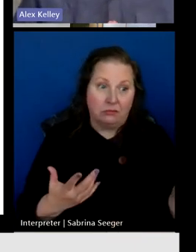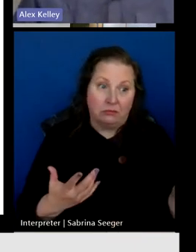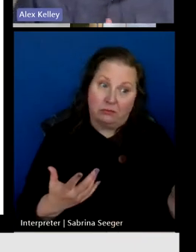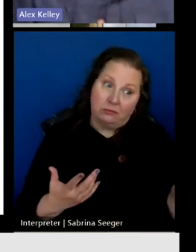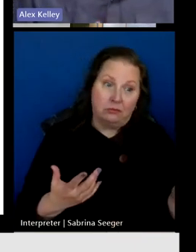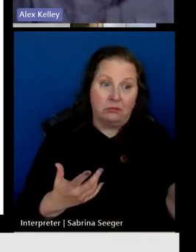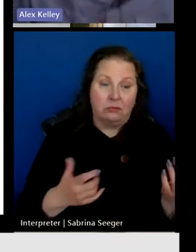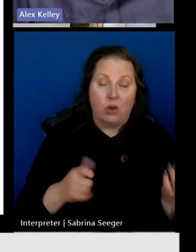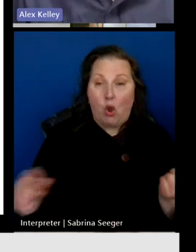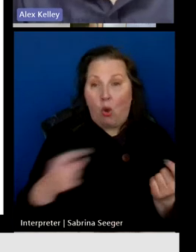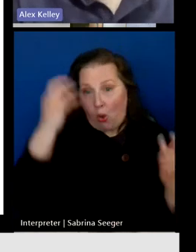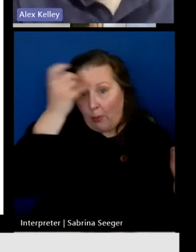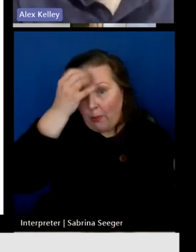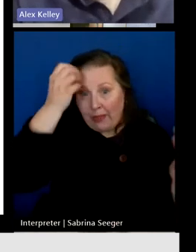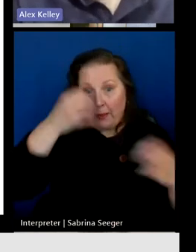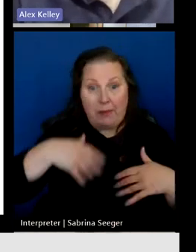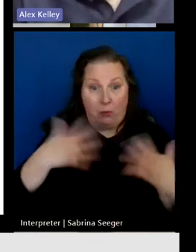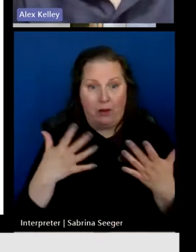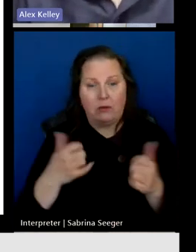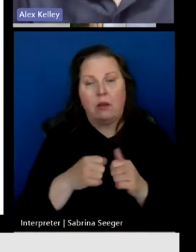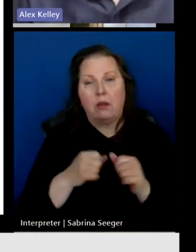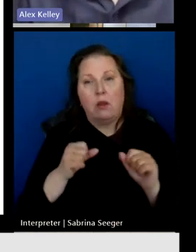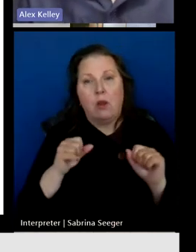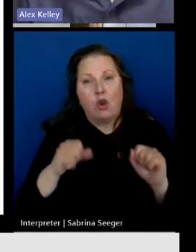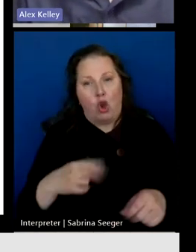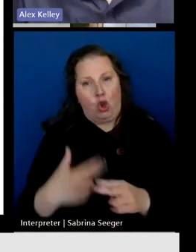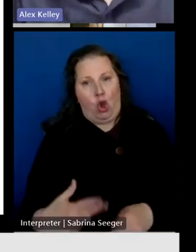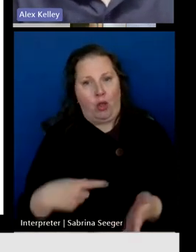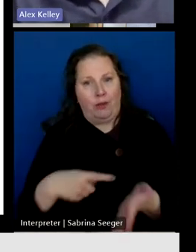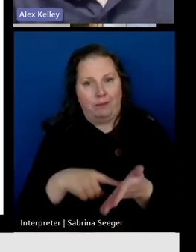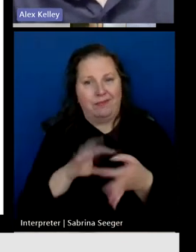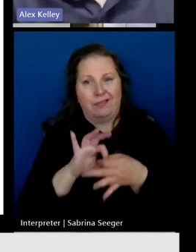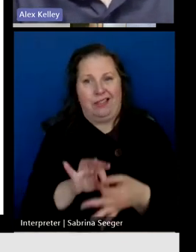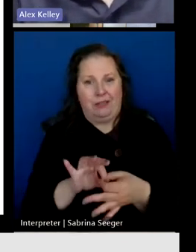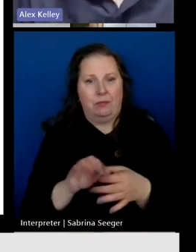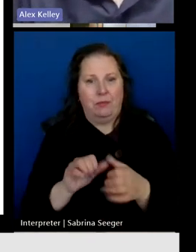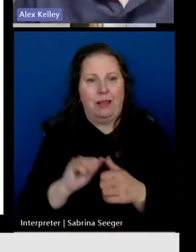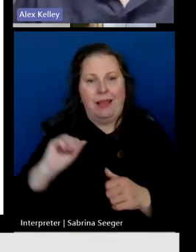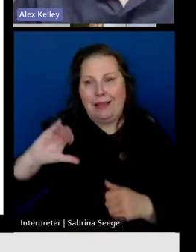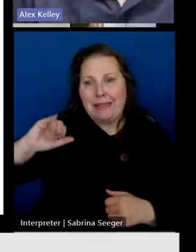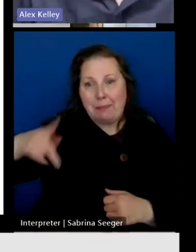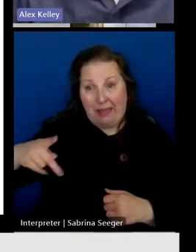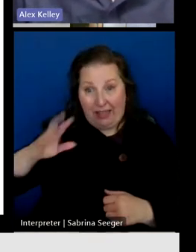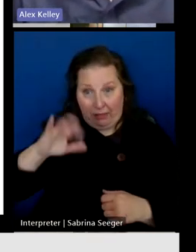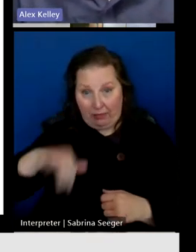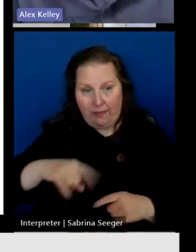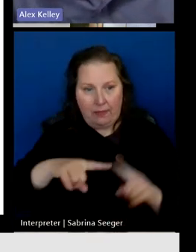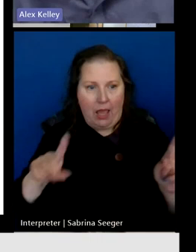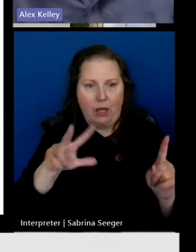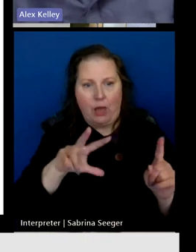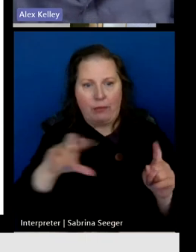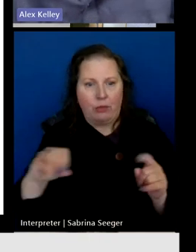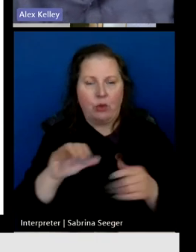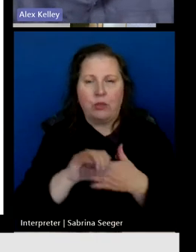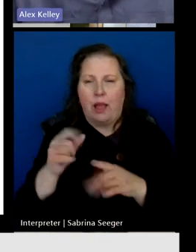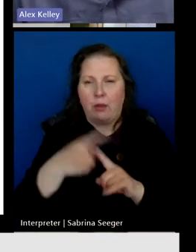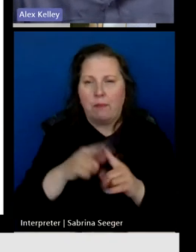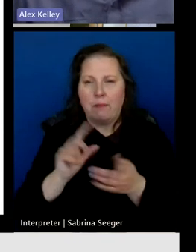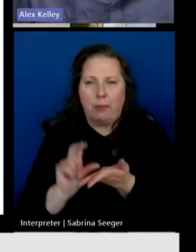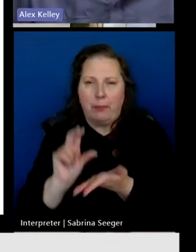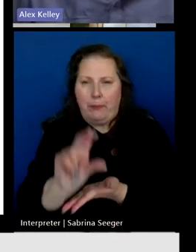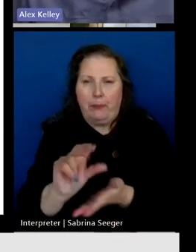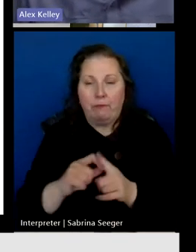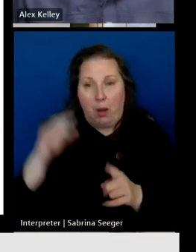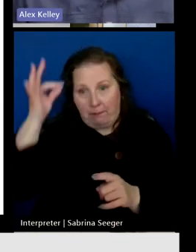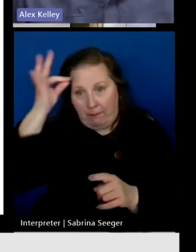everyone's mind is that the Affordable Connectivity Program, known as the ACP, which is a $30 a month subsidy provided by the